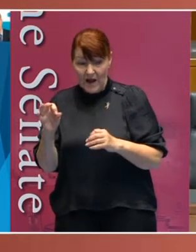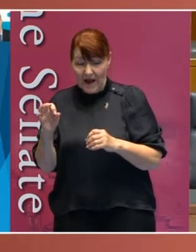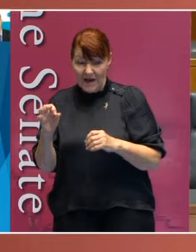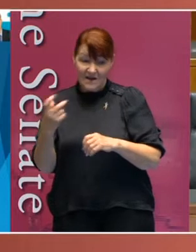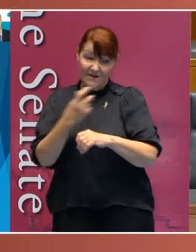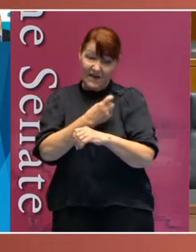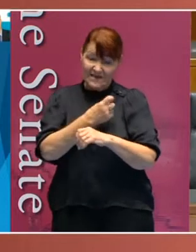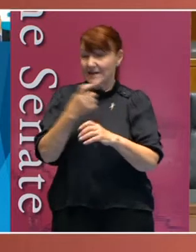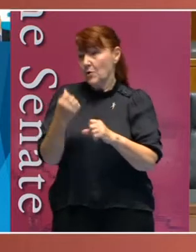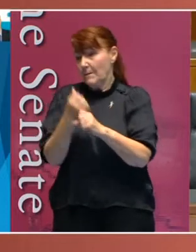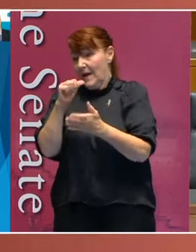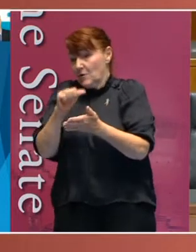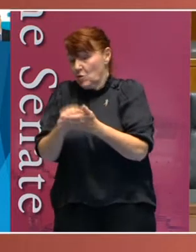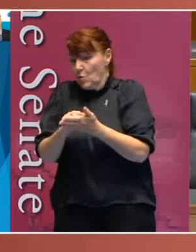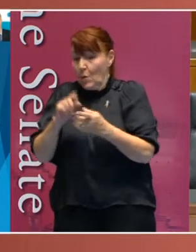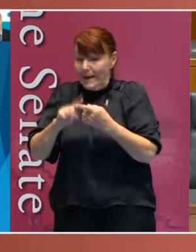ensure that we keep people safe.